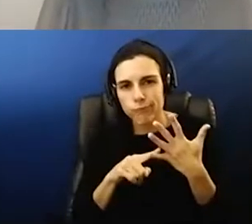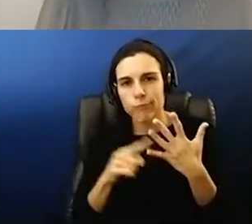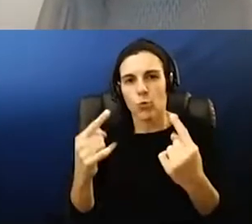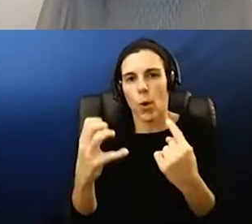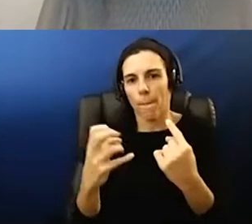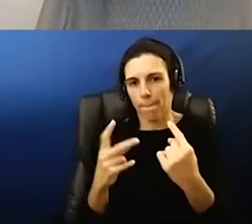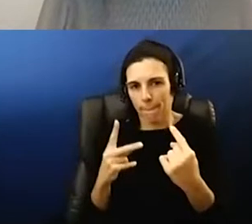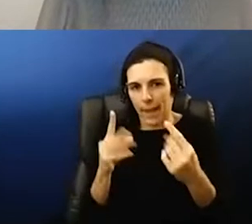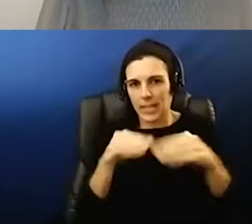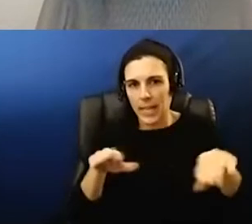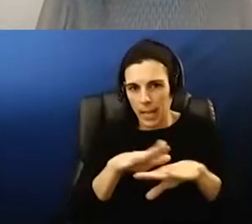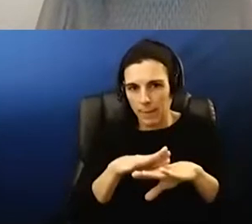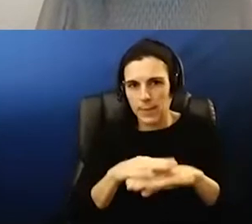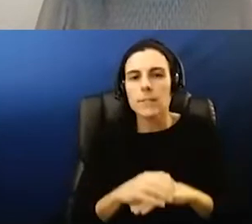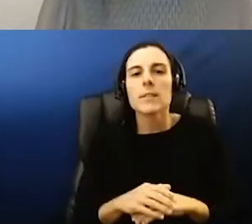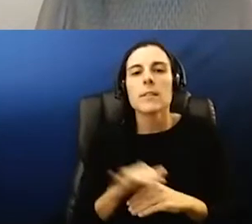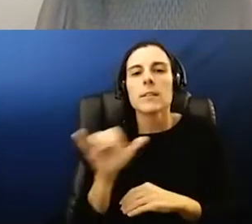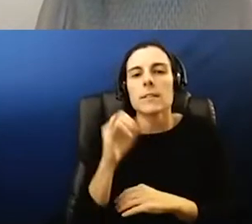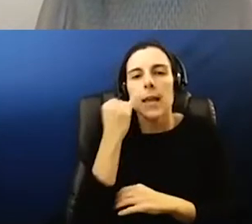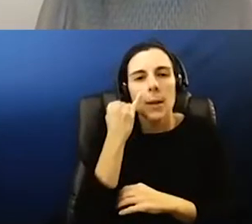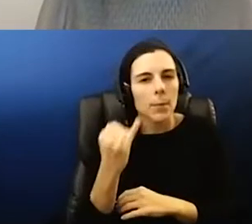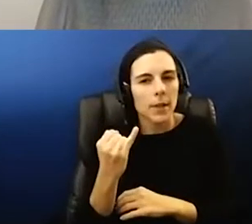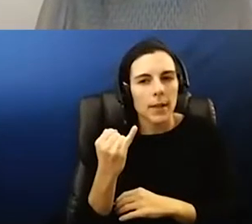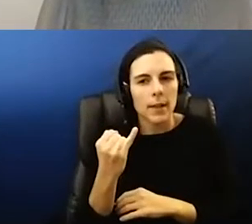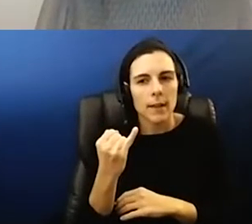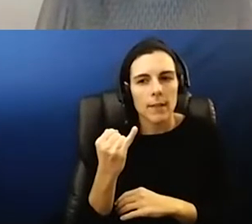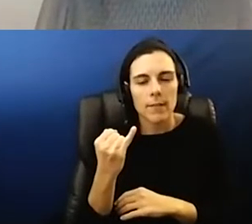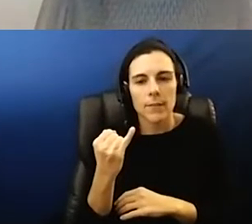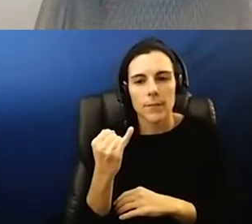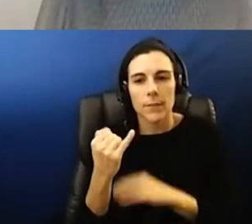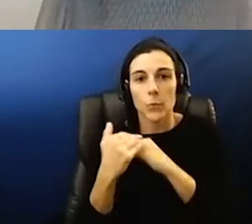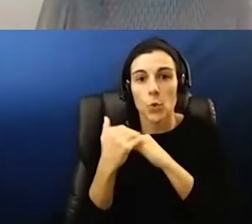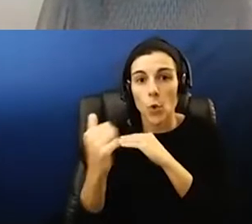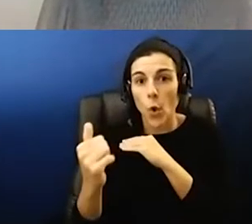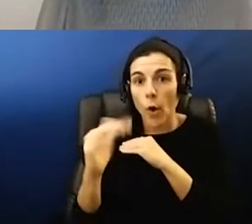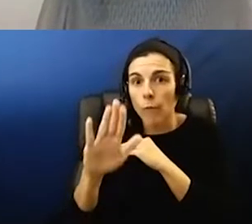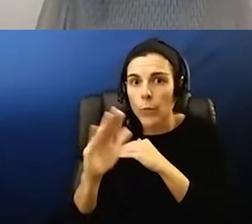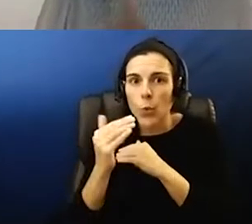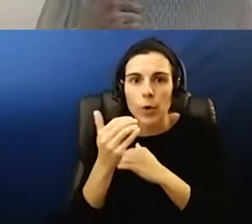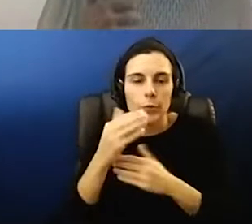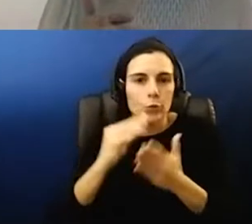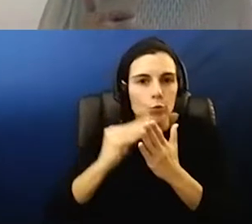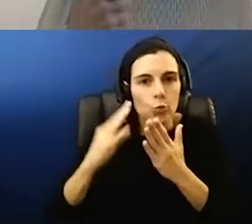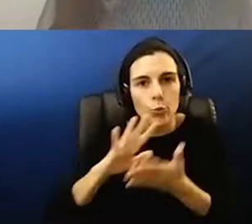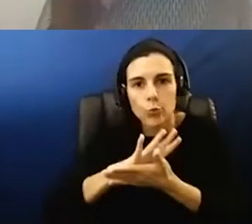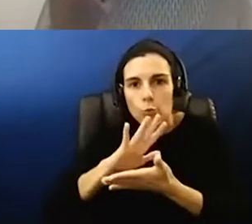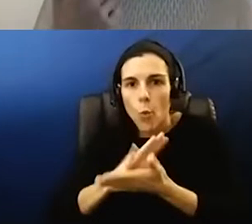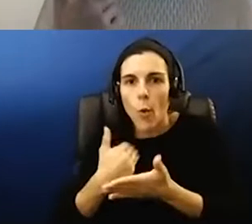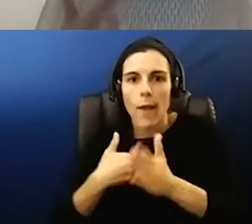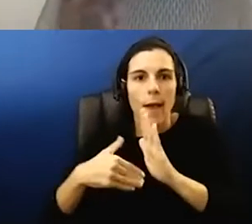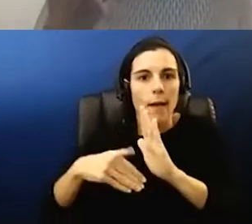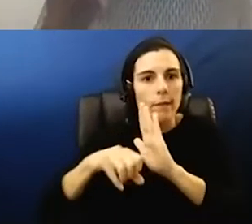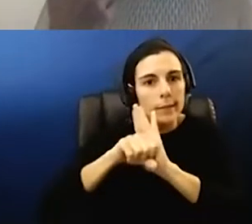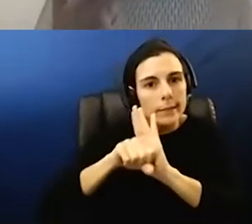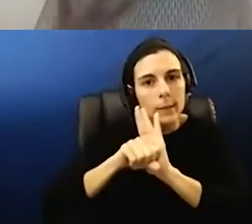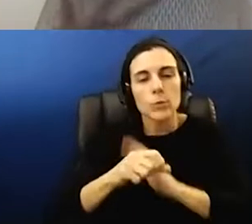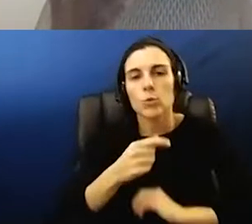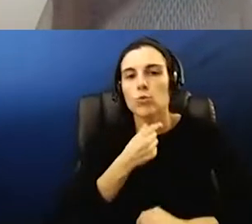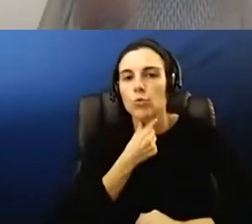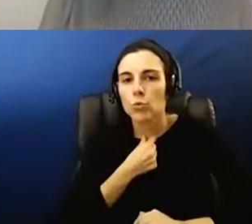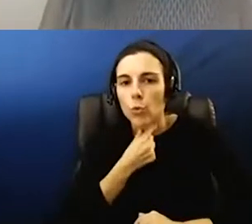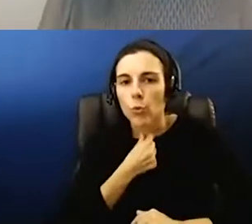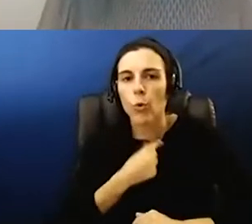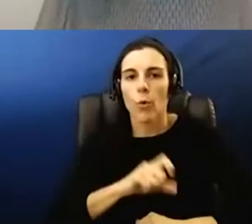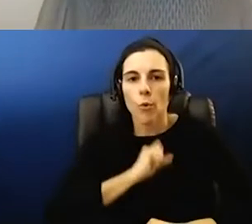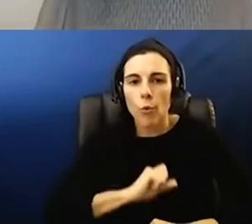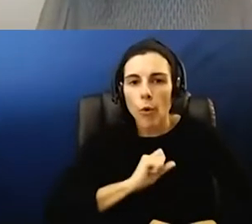campus same thing if you were called from your student school because you had one of the symptoms fever sore throat cough